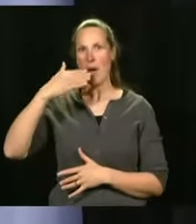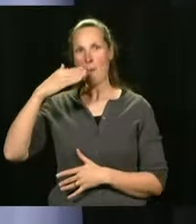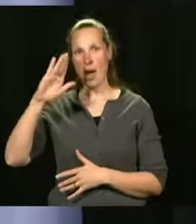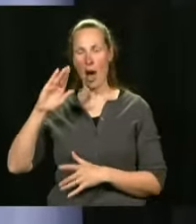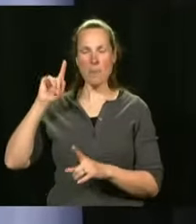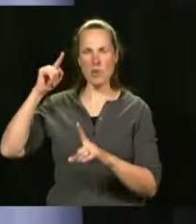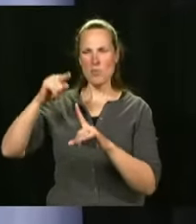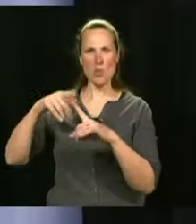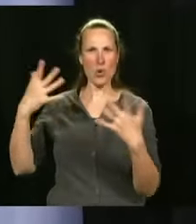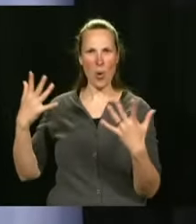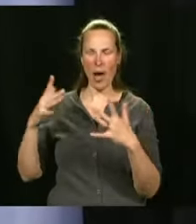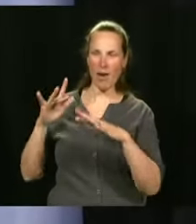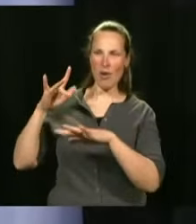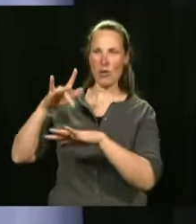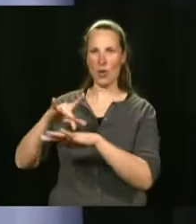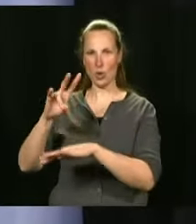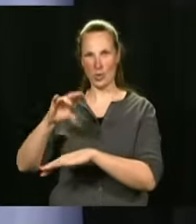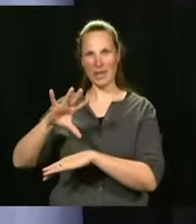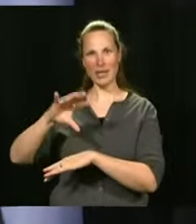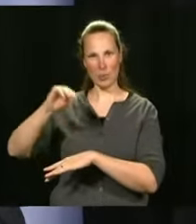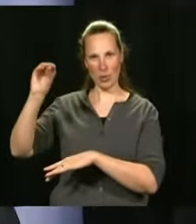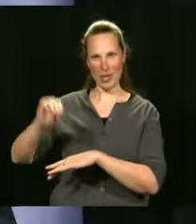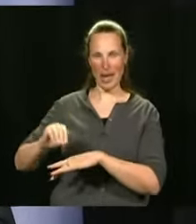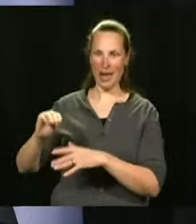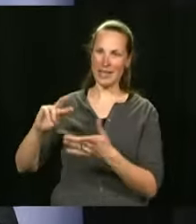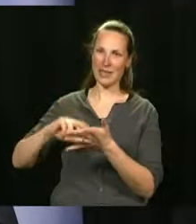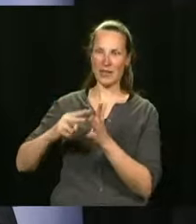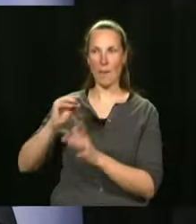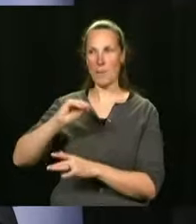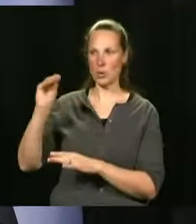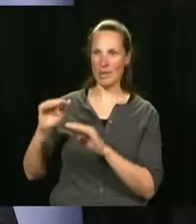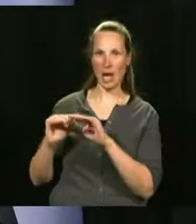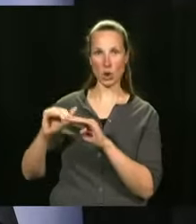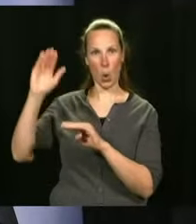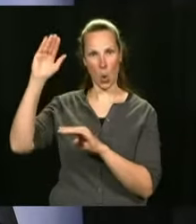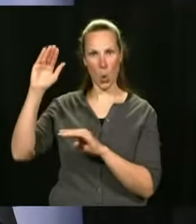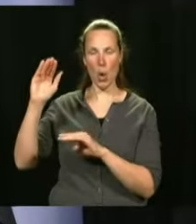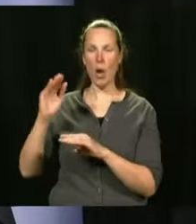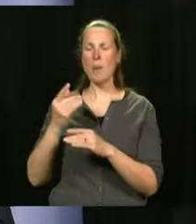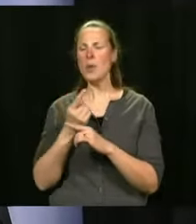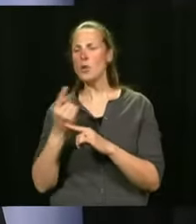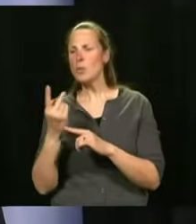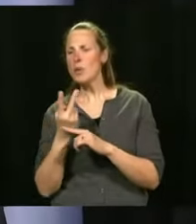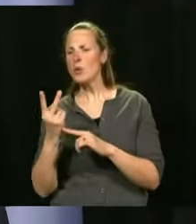get to a high level of vaccination as quickly as possible.